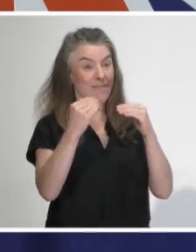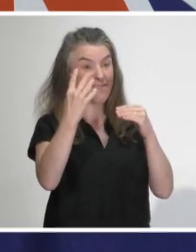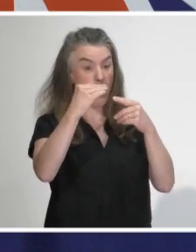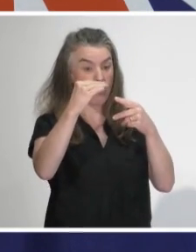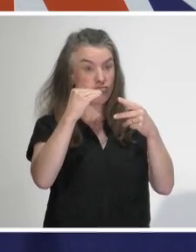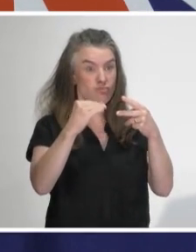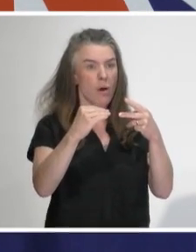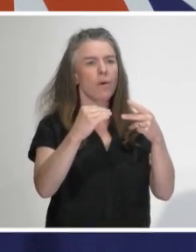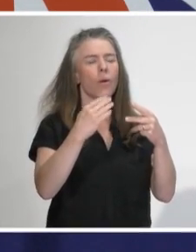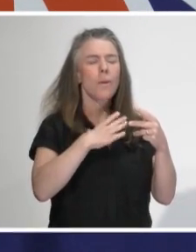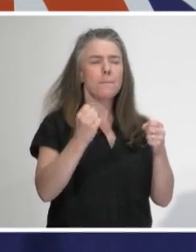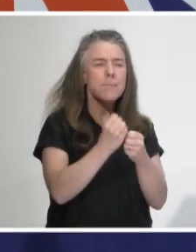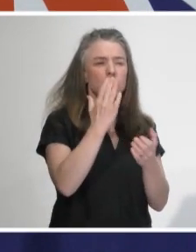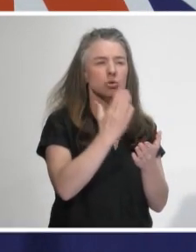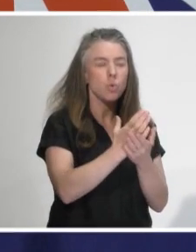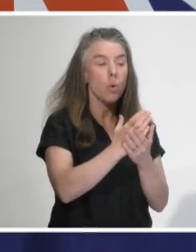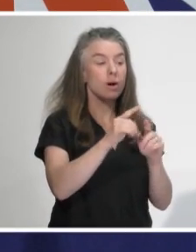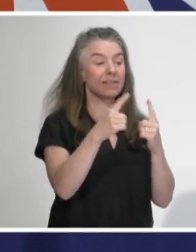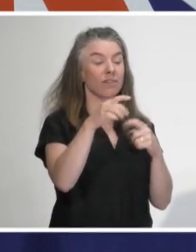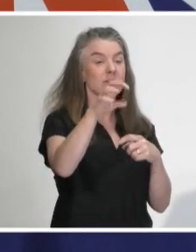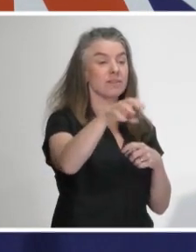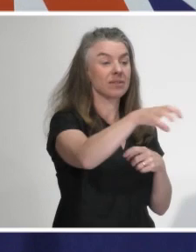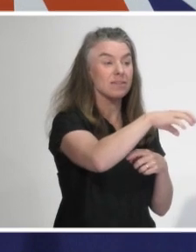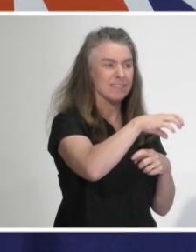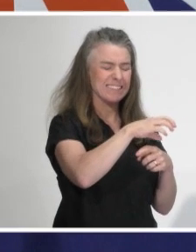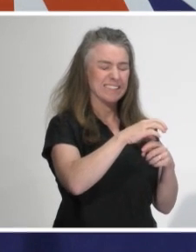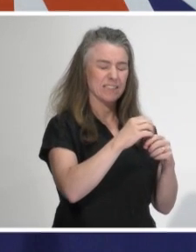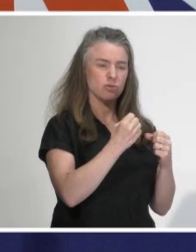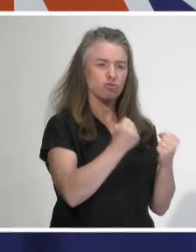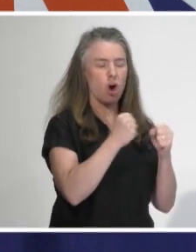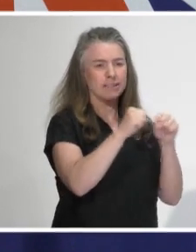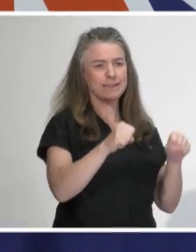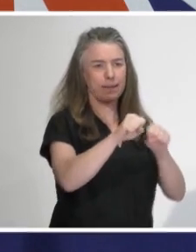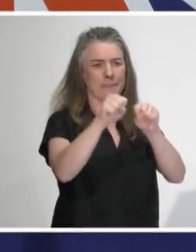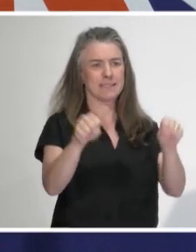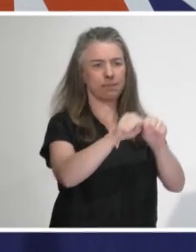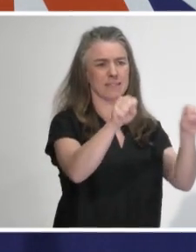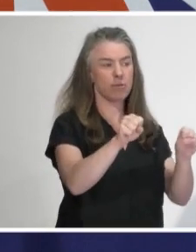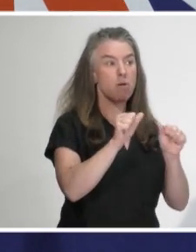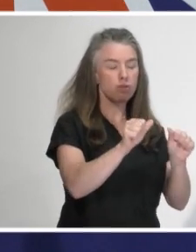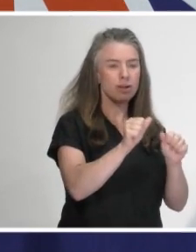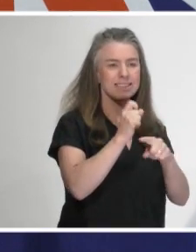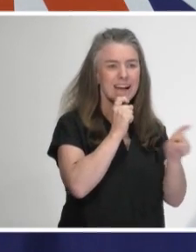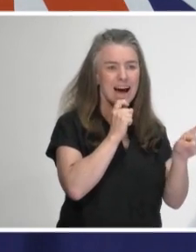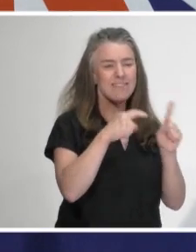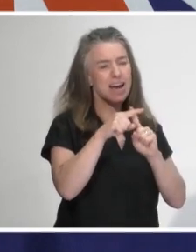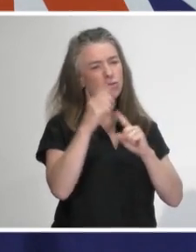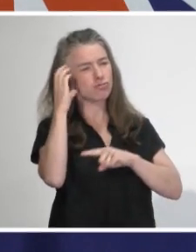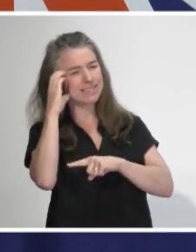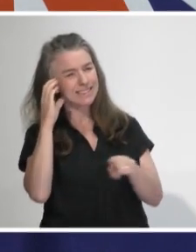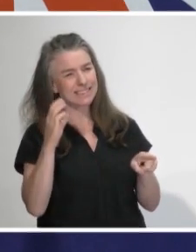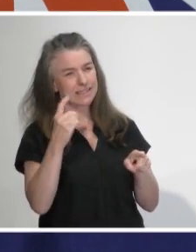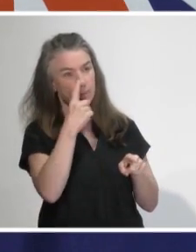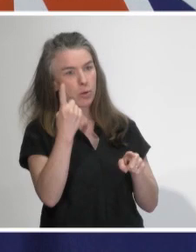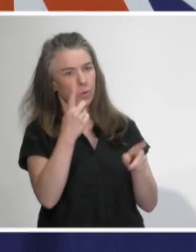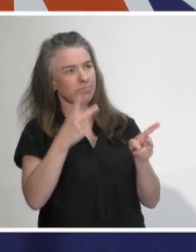we want to be really sure that these settings are watertight to be able to protect staff and residents. And